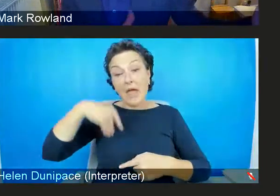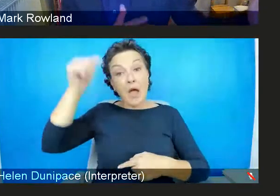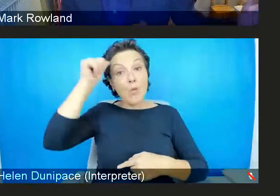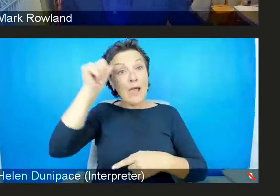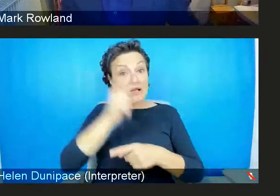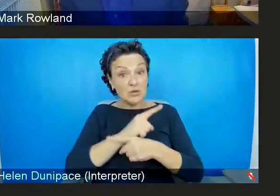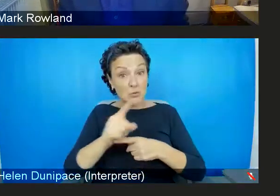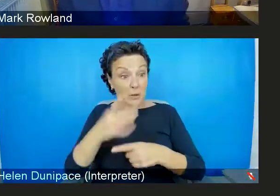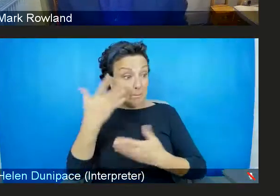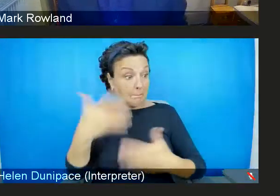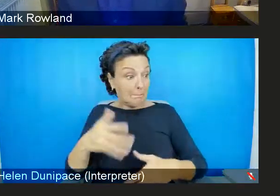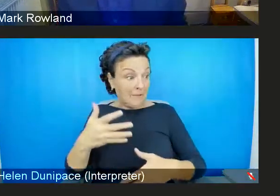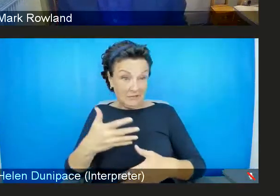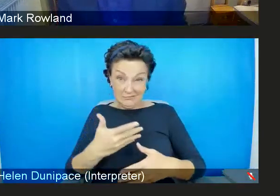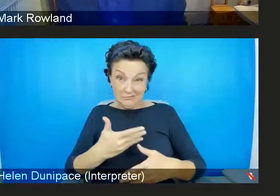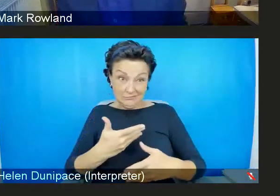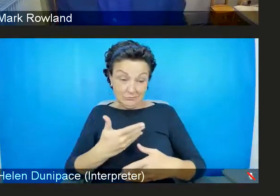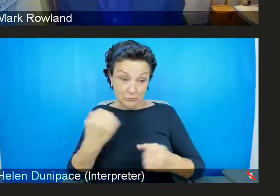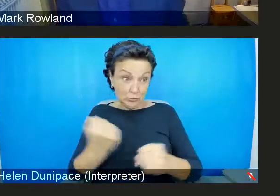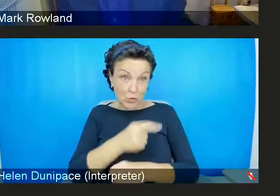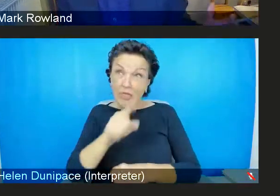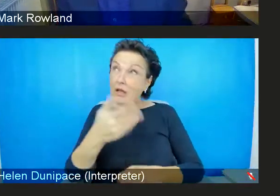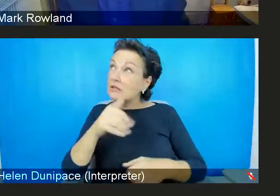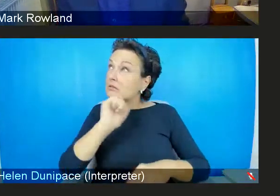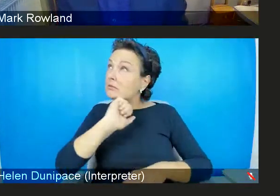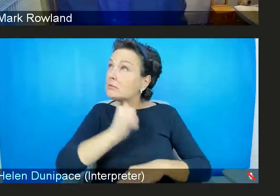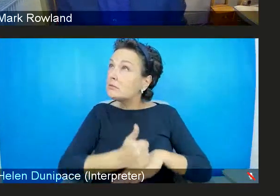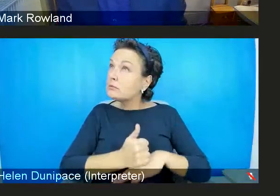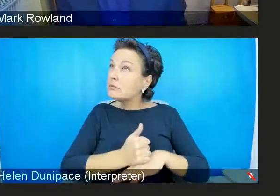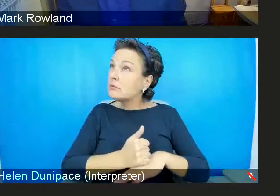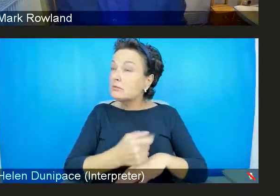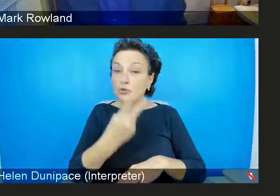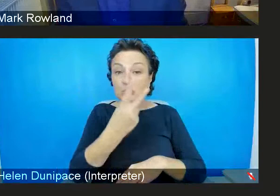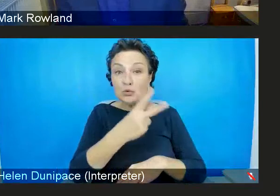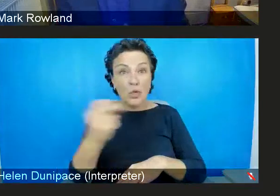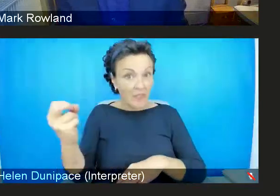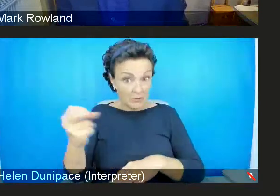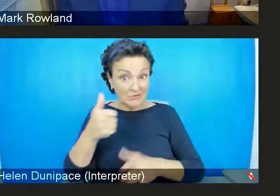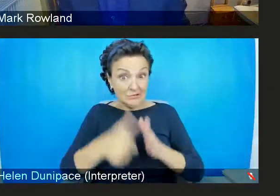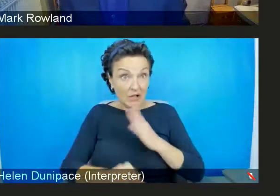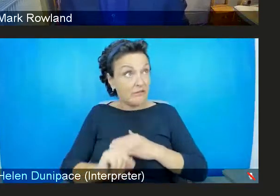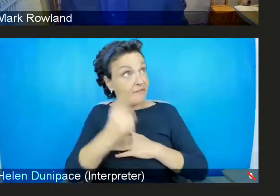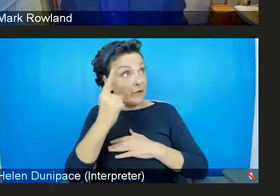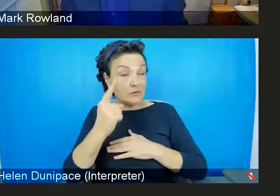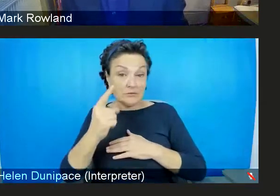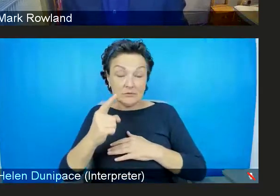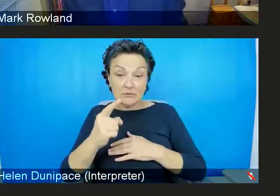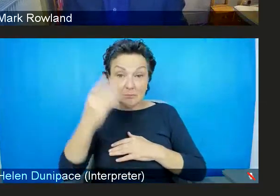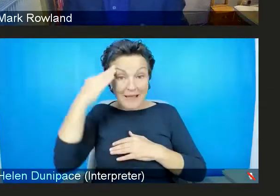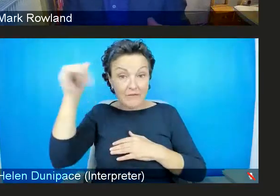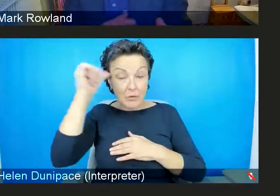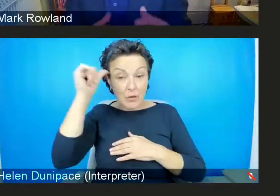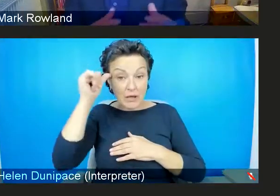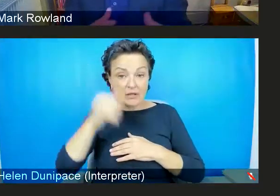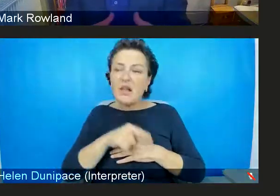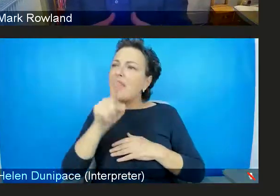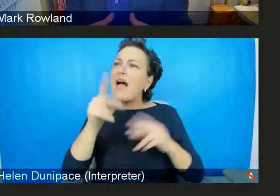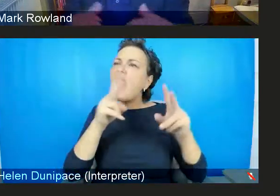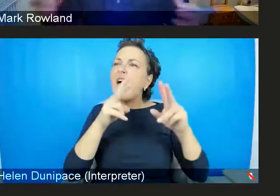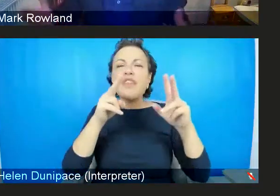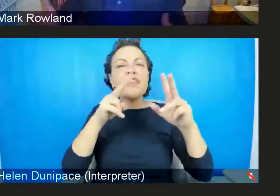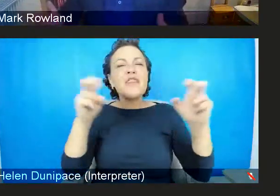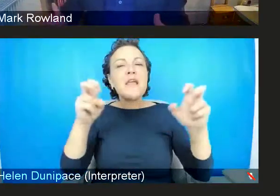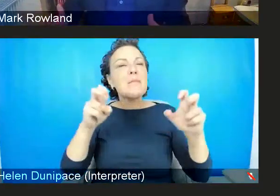since 2000, the year 2000, I think. We picked the theme of nature and the link between